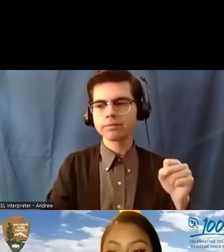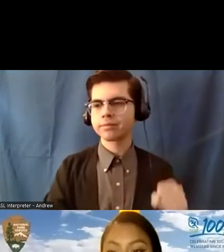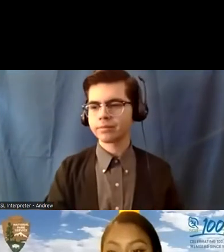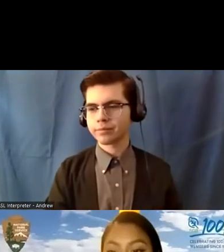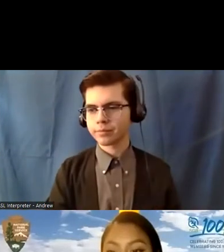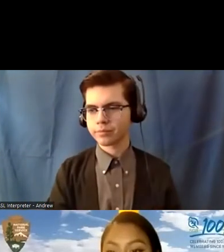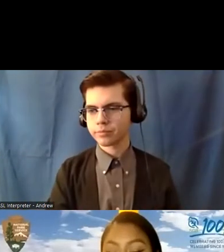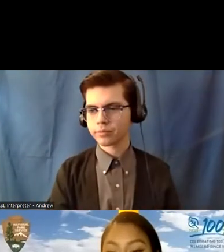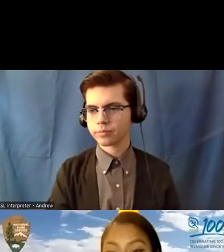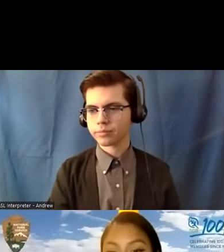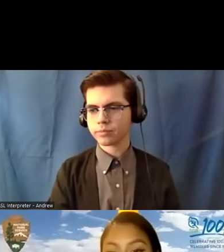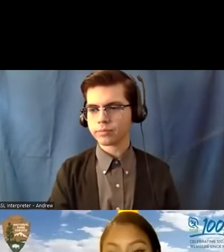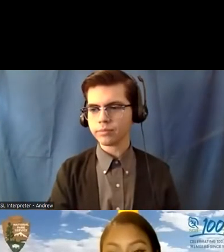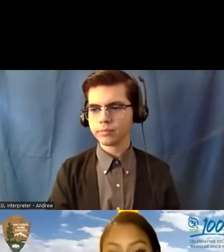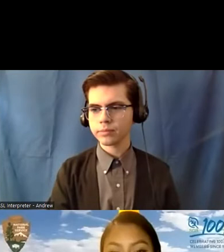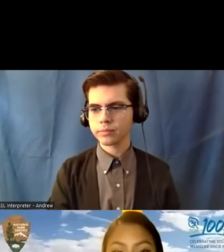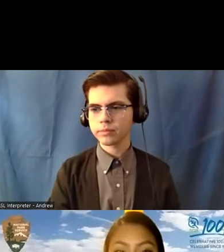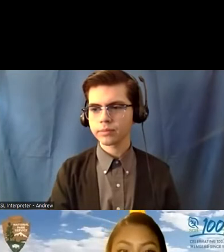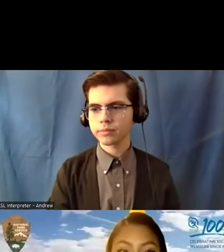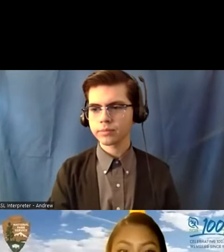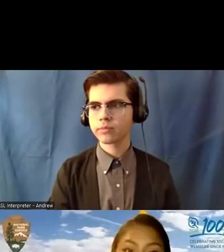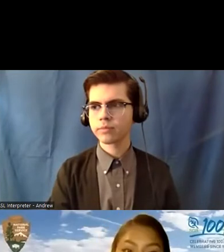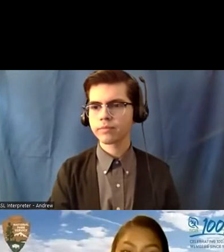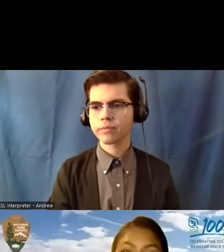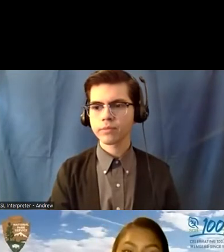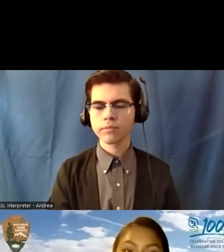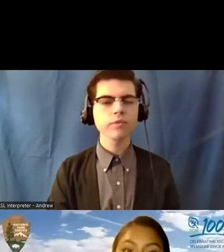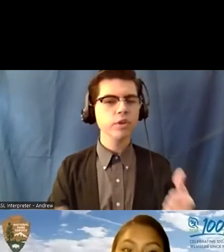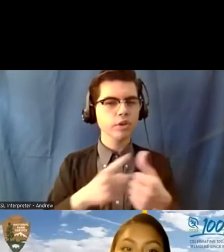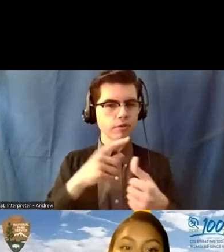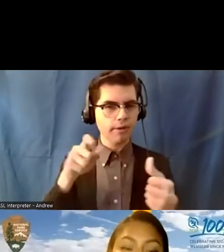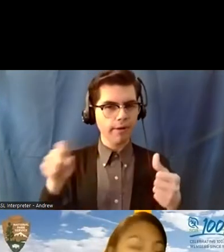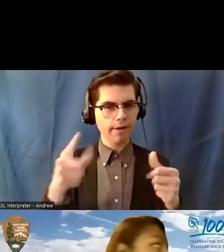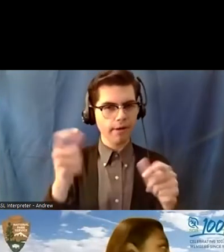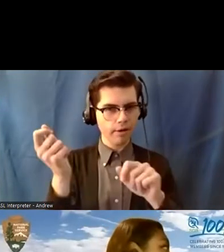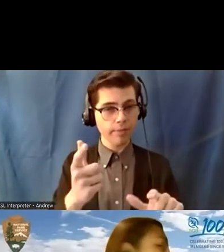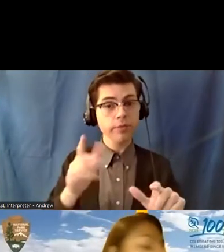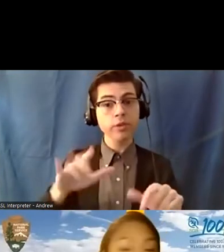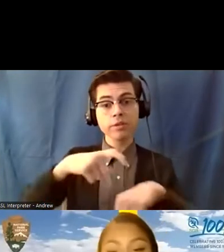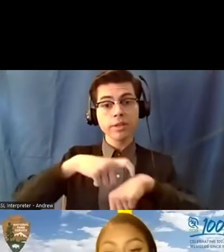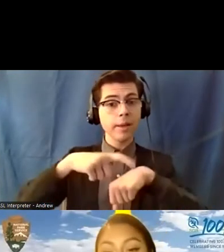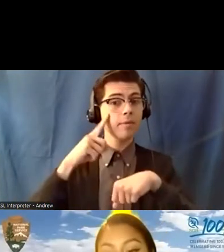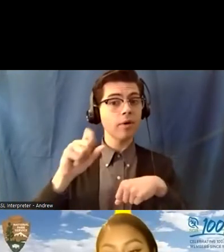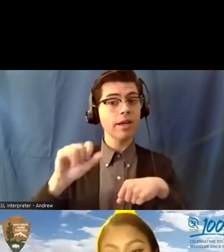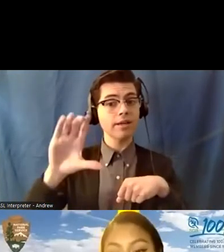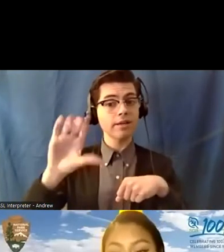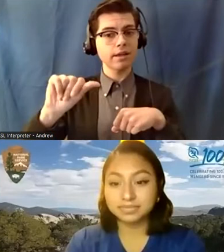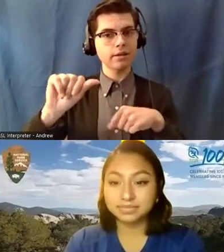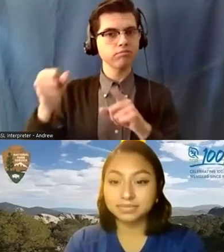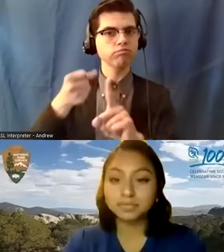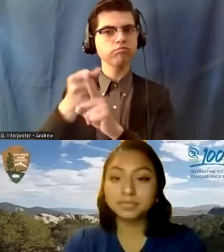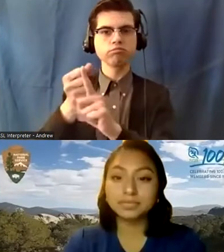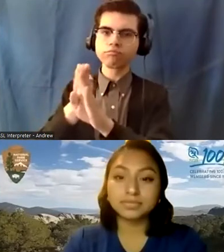first question, it'll be addressed to everyone. How did your time with SCA impact your career trajectory and lead